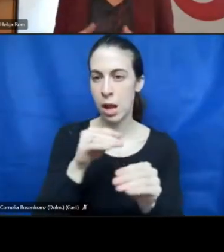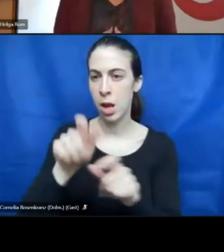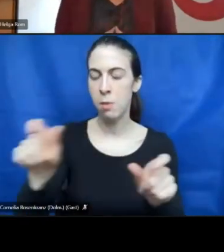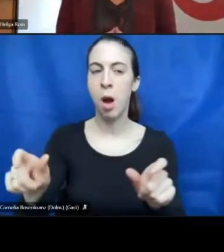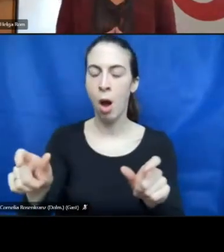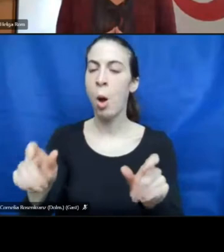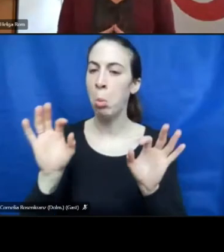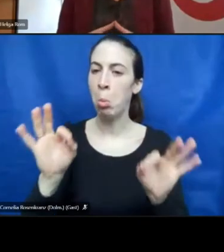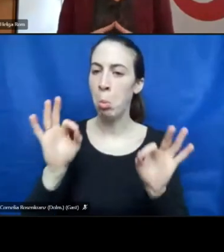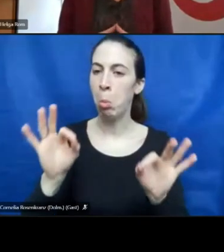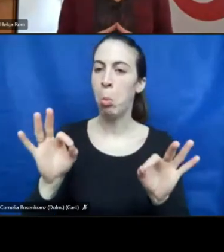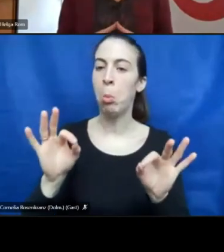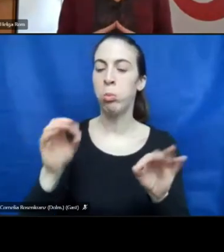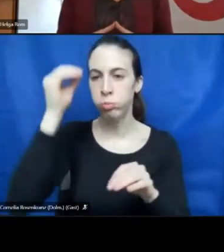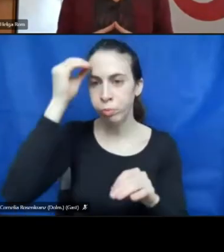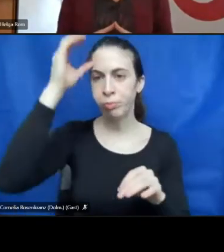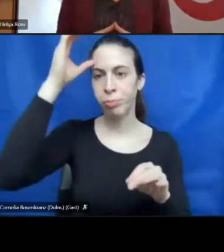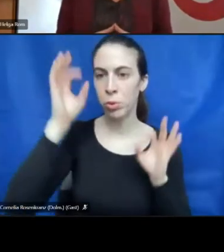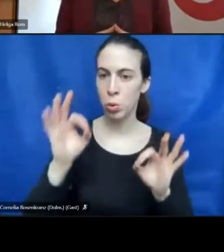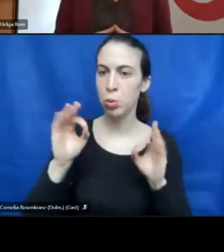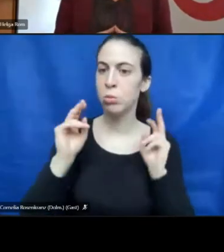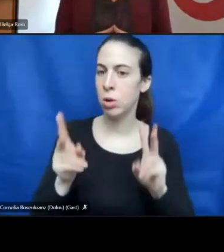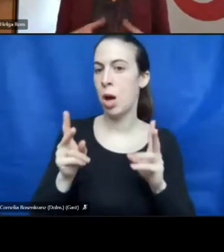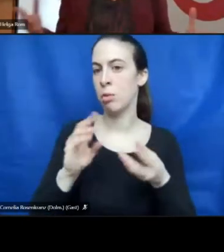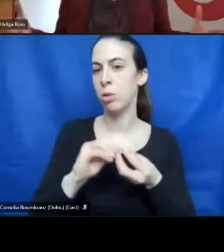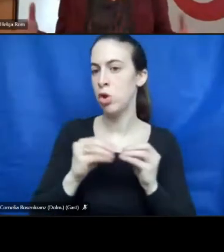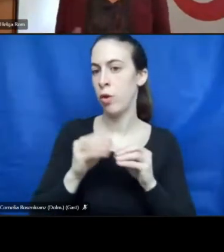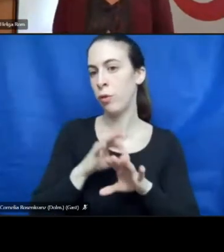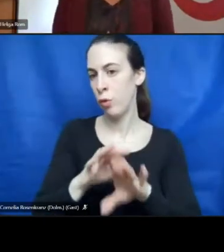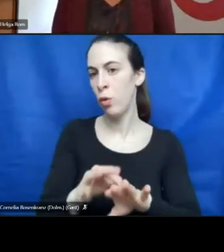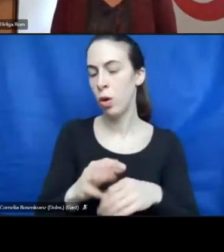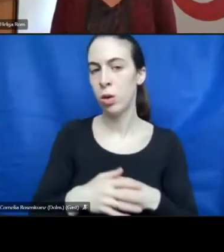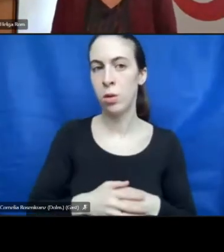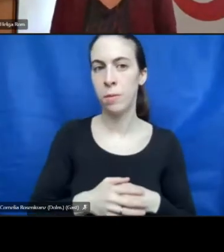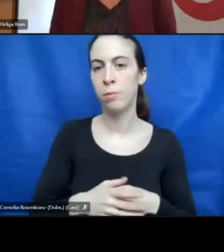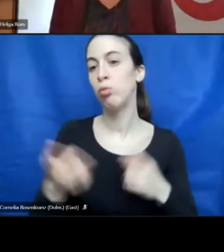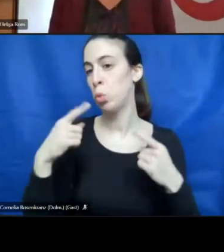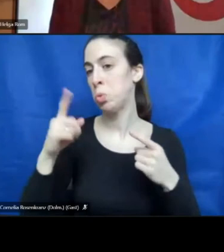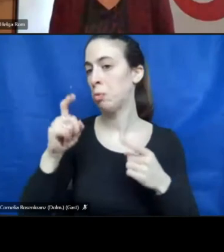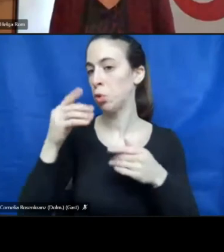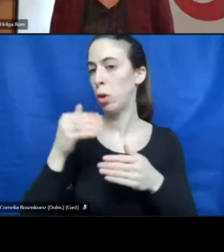really the knowledge to run the shop now. And then it starts.